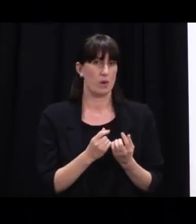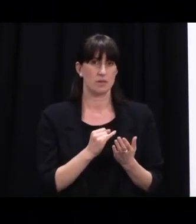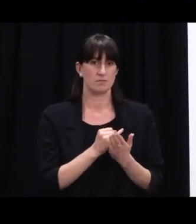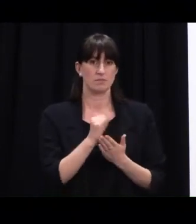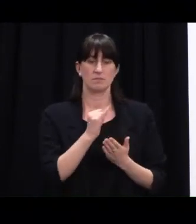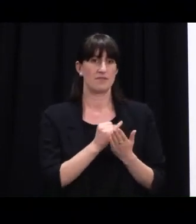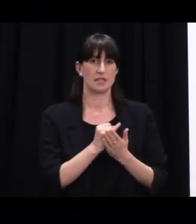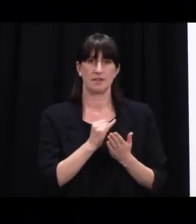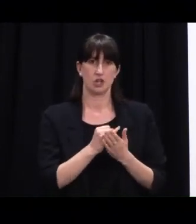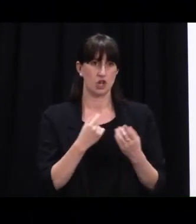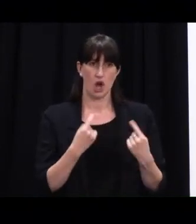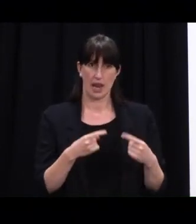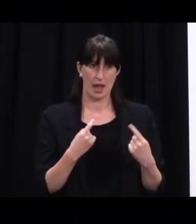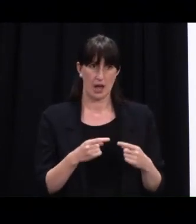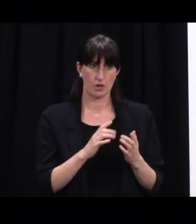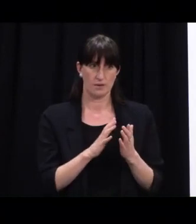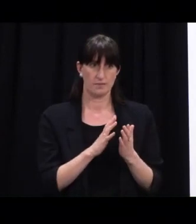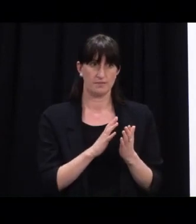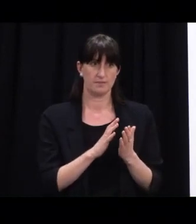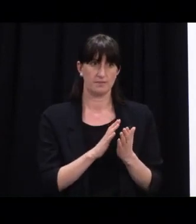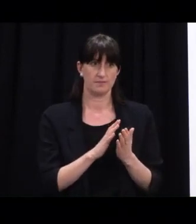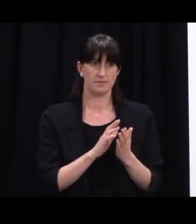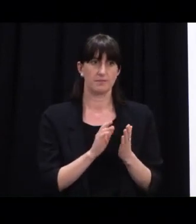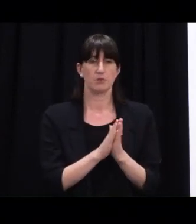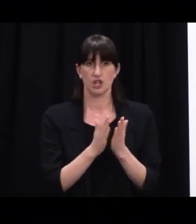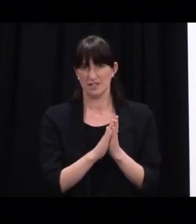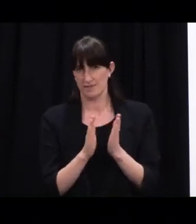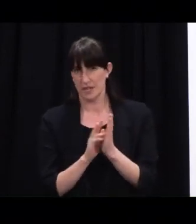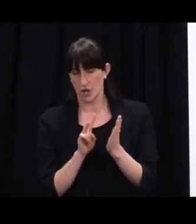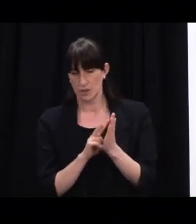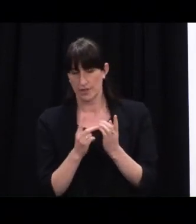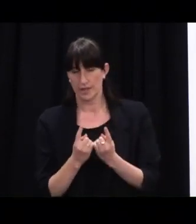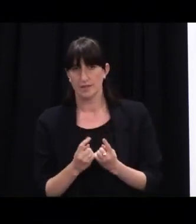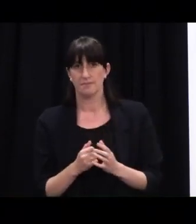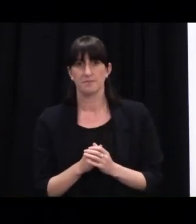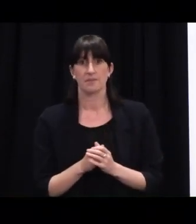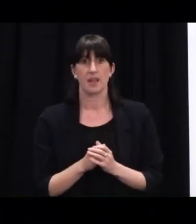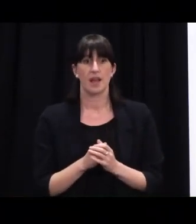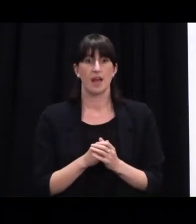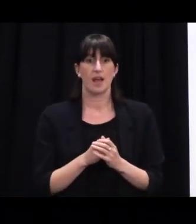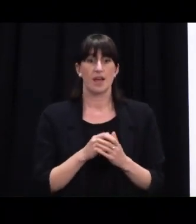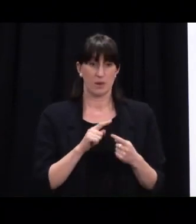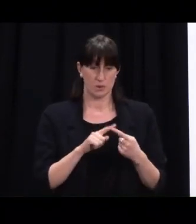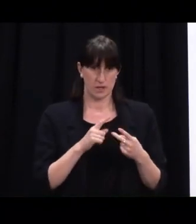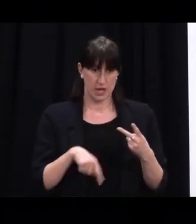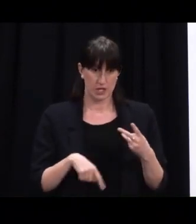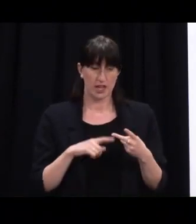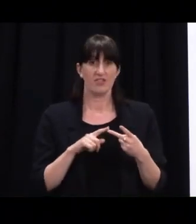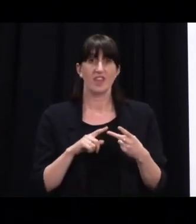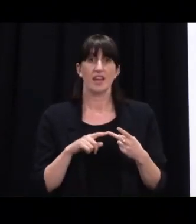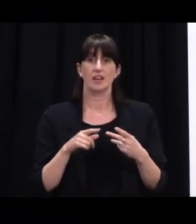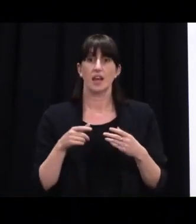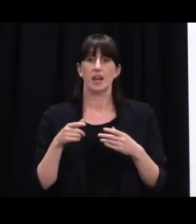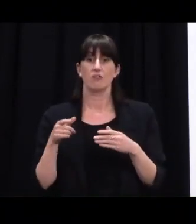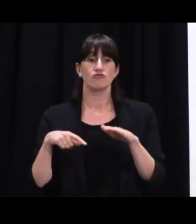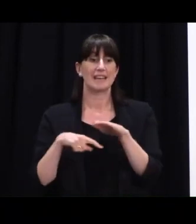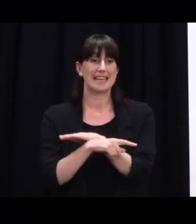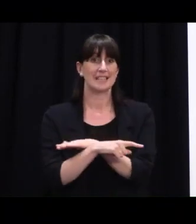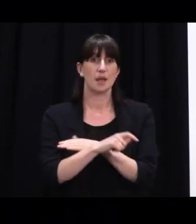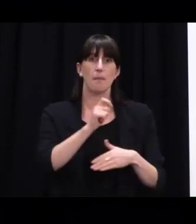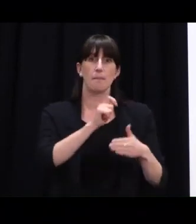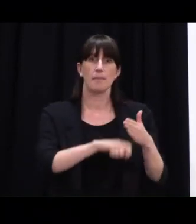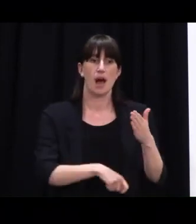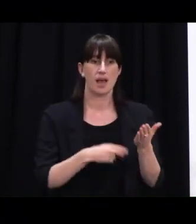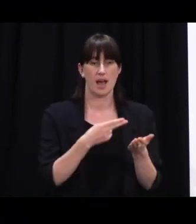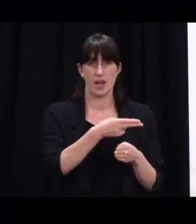received bail for he then immediately almost immediately on release then went out and bought a knife again went